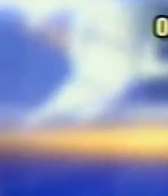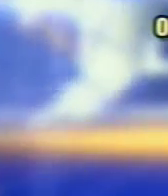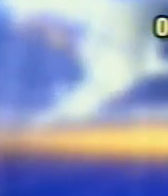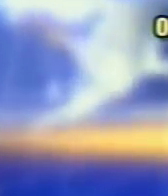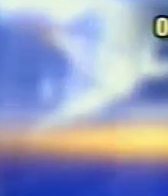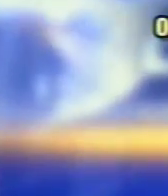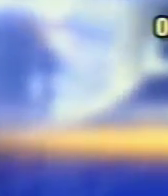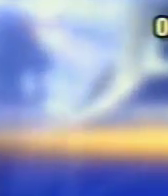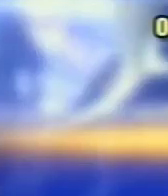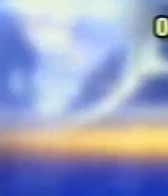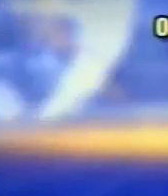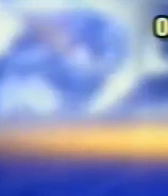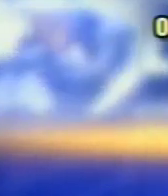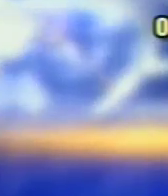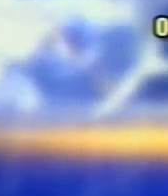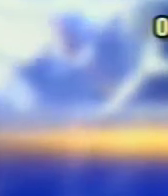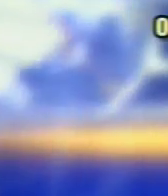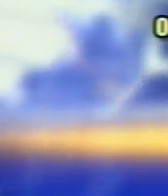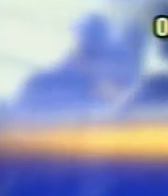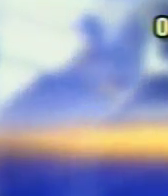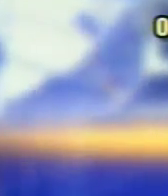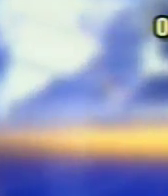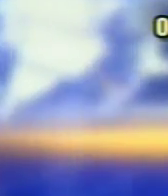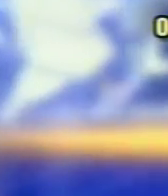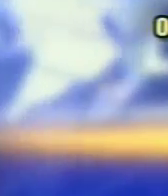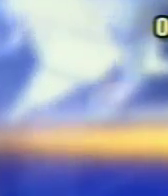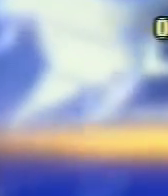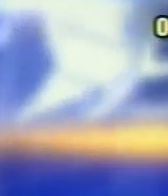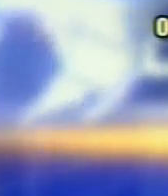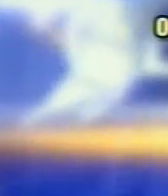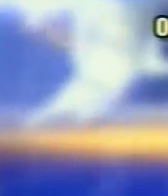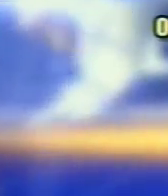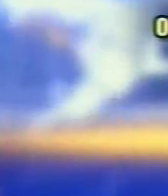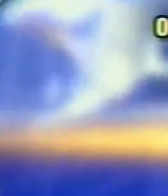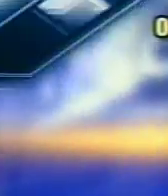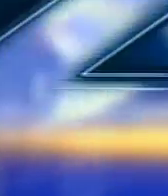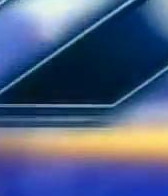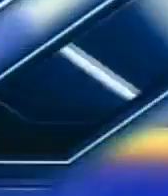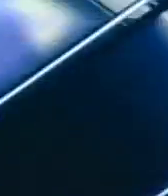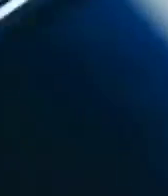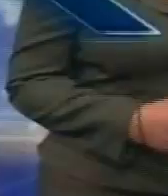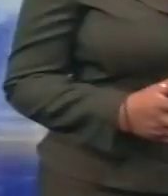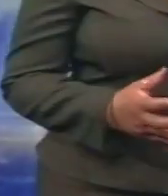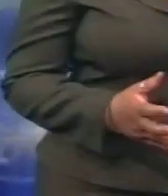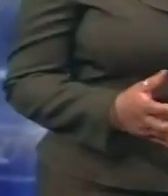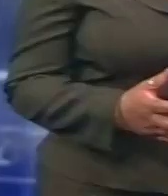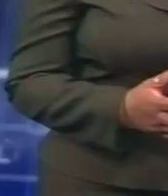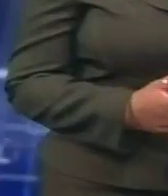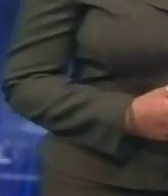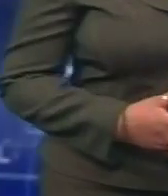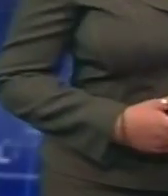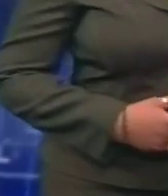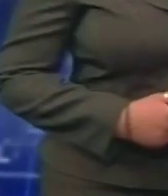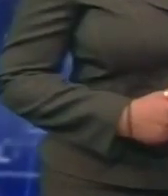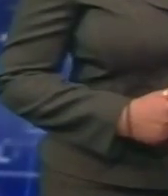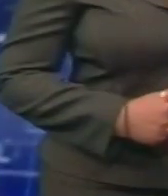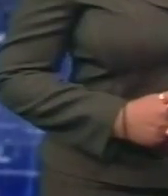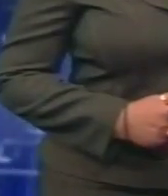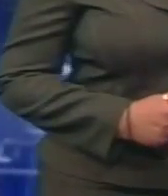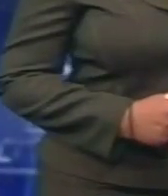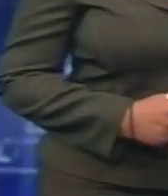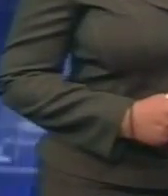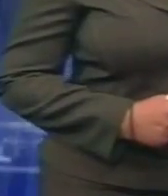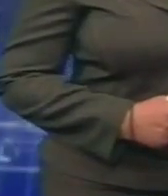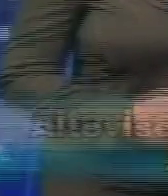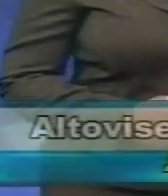.znsbahamas.com or become our friend on ZNS's official Facebook page. And that will end tonight's edition of The Business Beat,